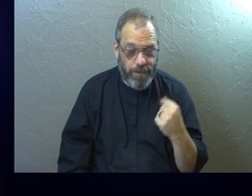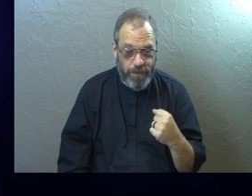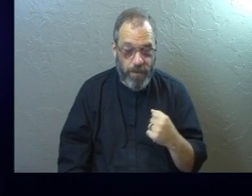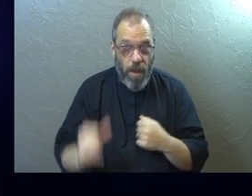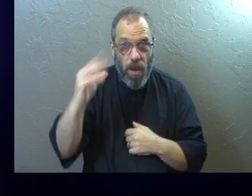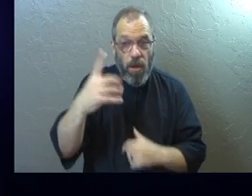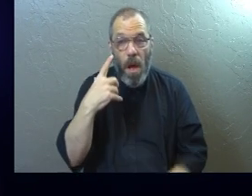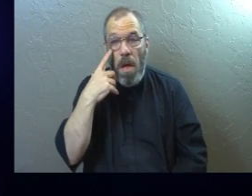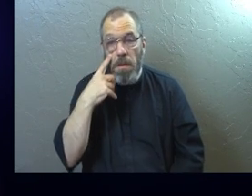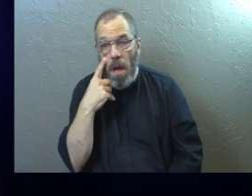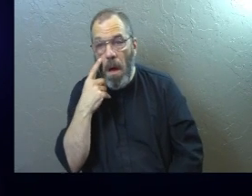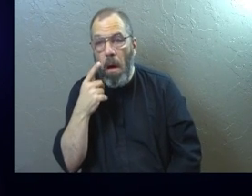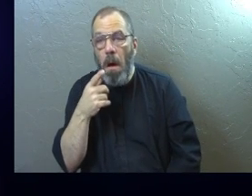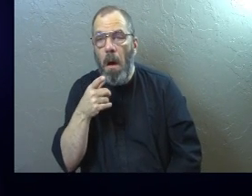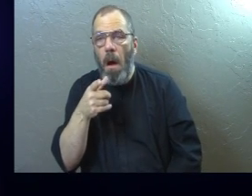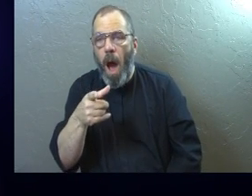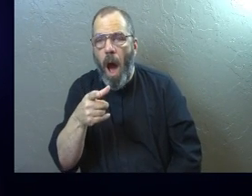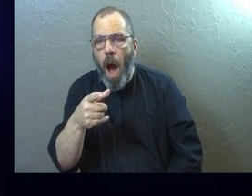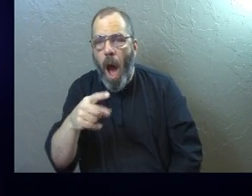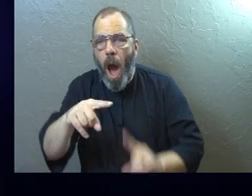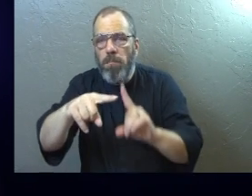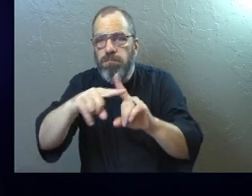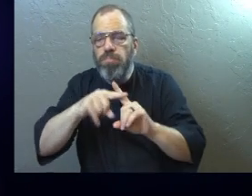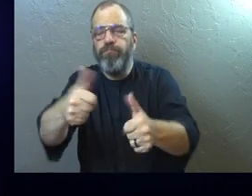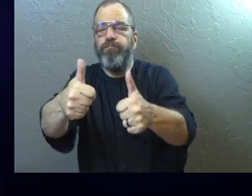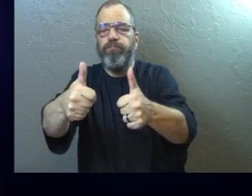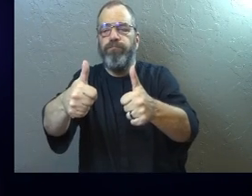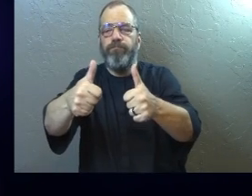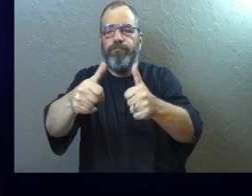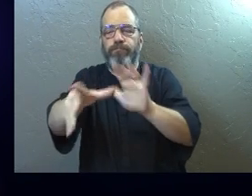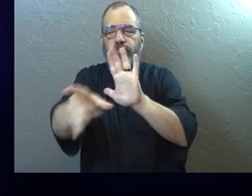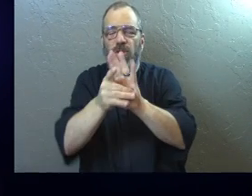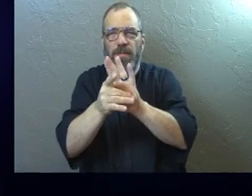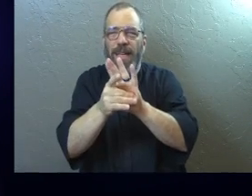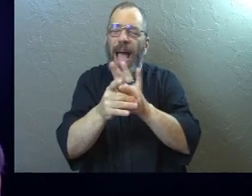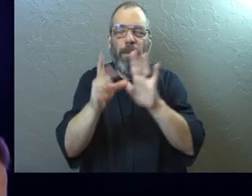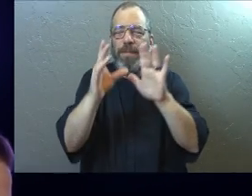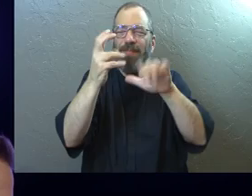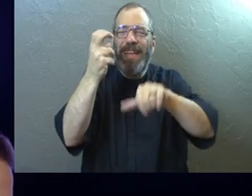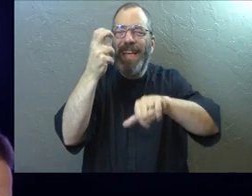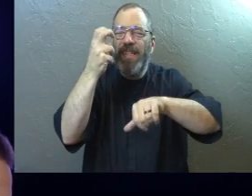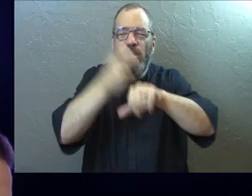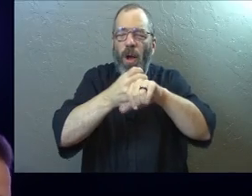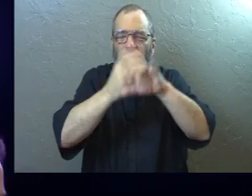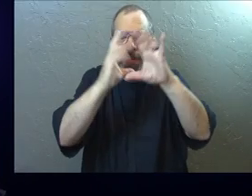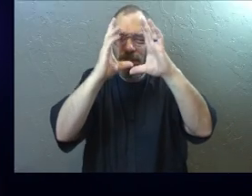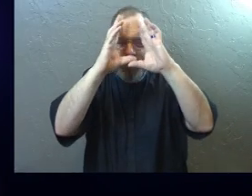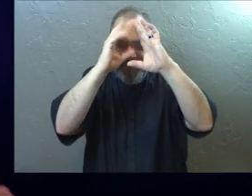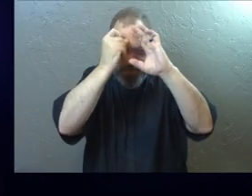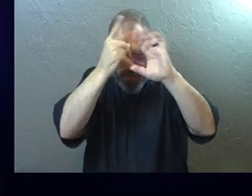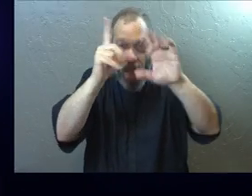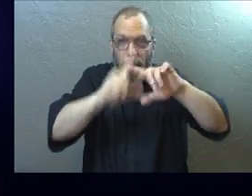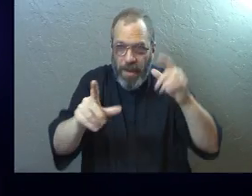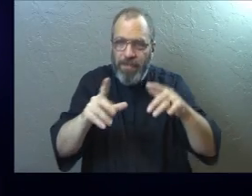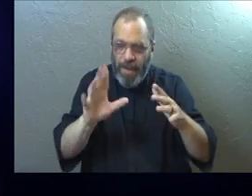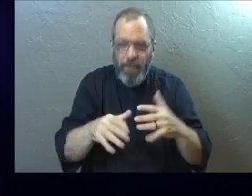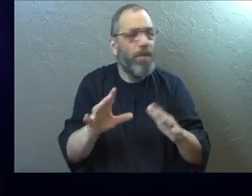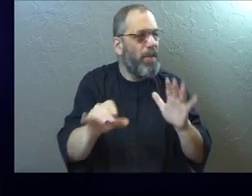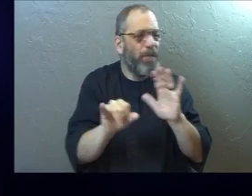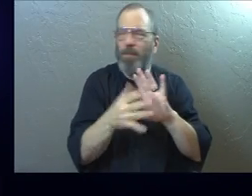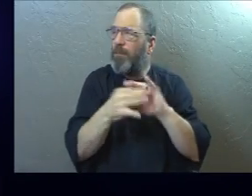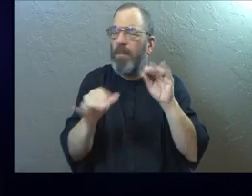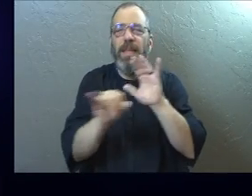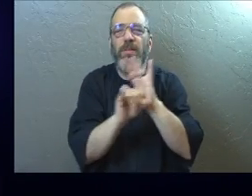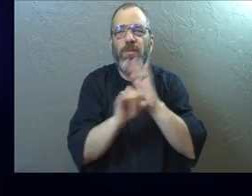God saw we would choose him. God chose us. Again, it's hard to wrap our brains around, but that's the way that works. Here's an